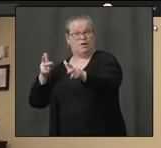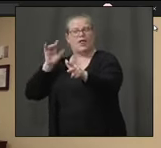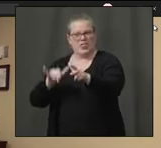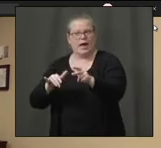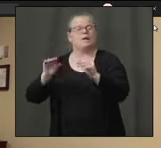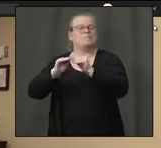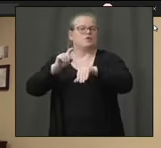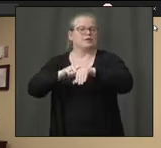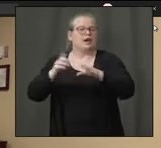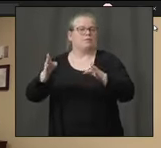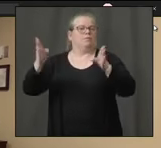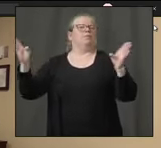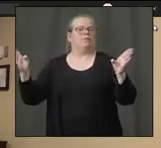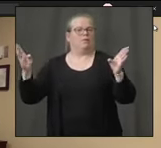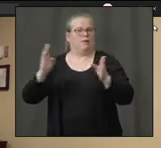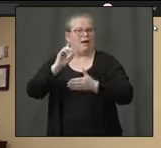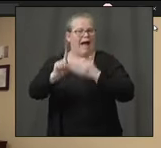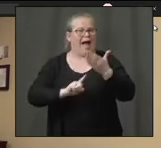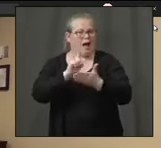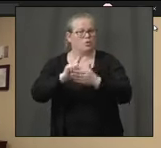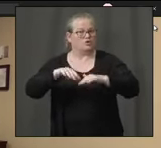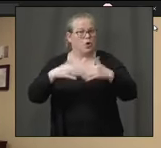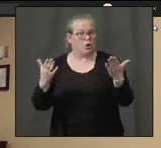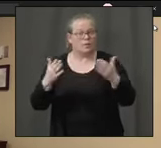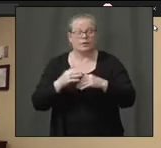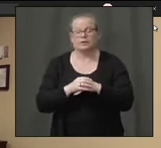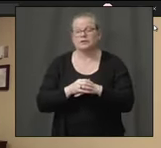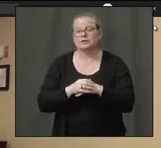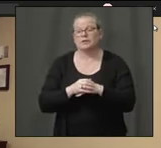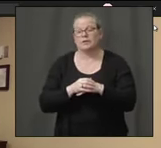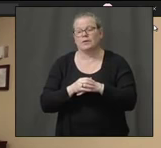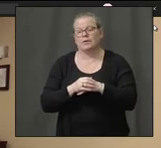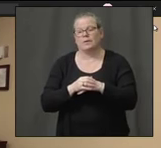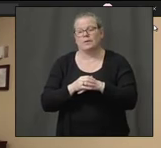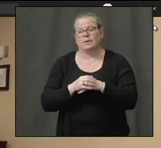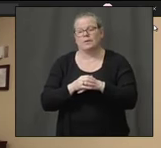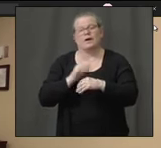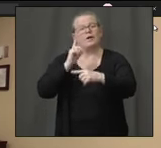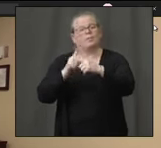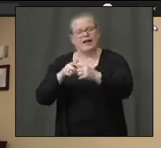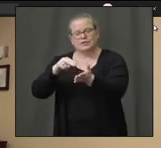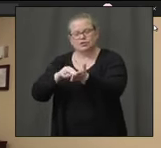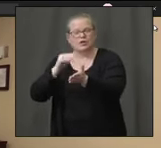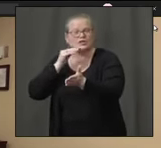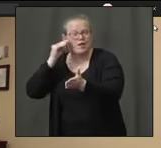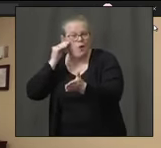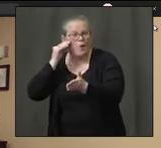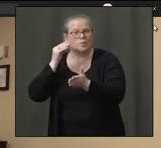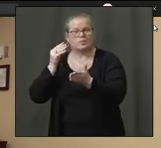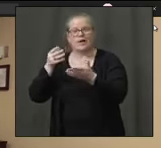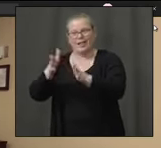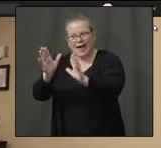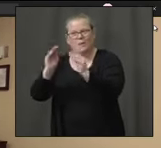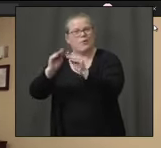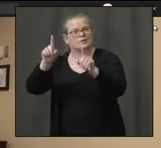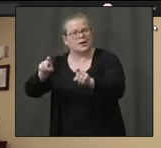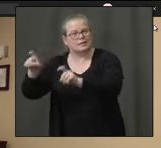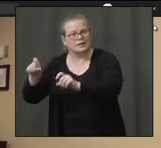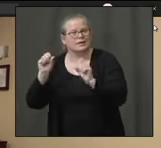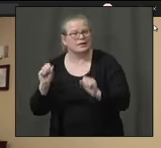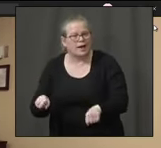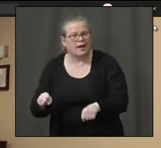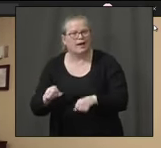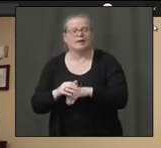congregate living areas that need testing, as well as bringing the test to the communities that are often